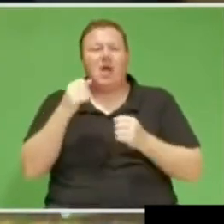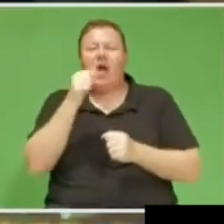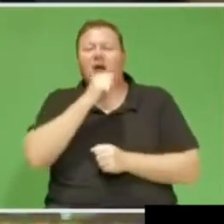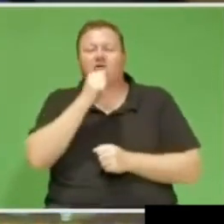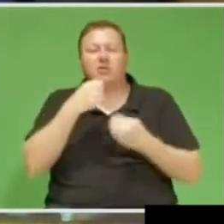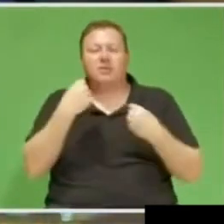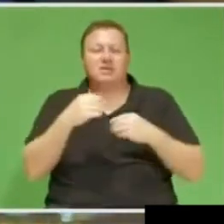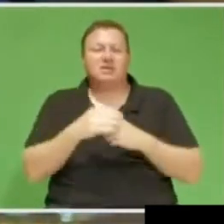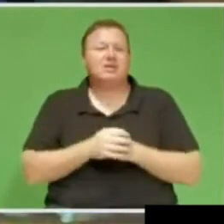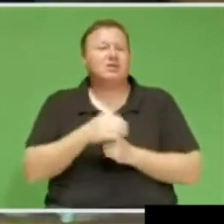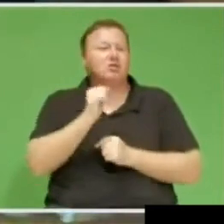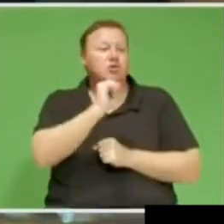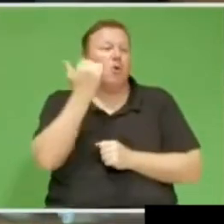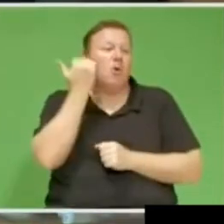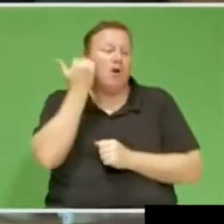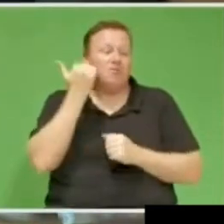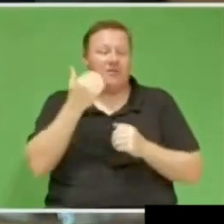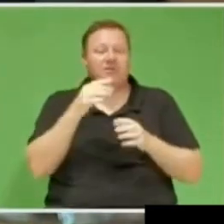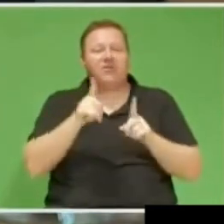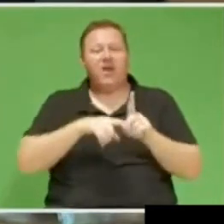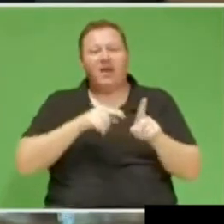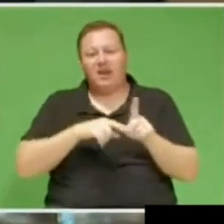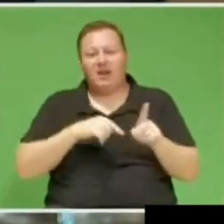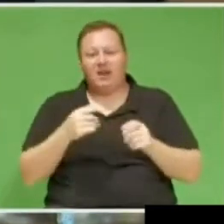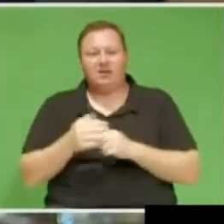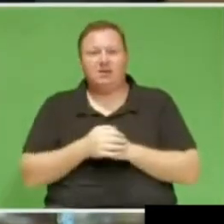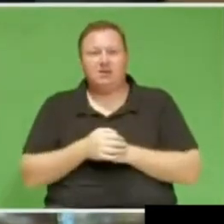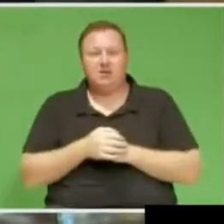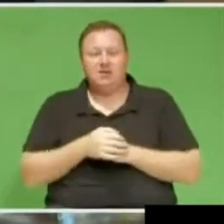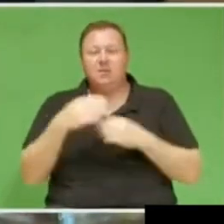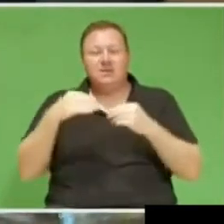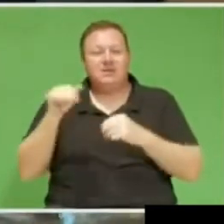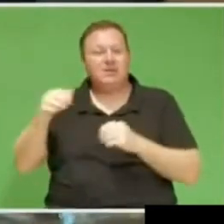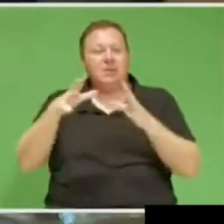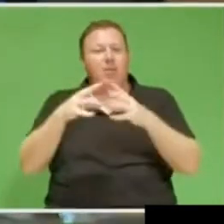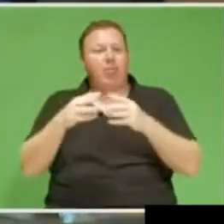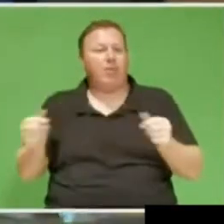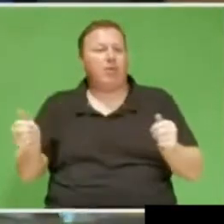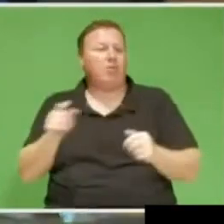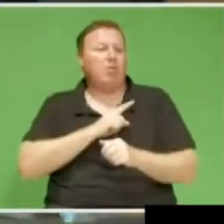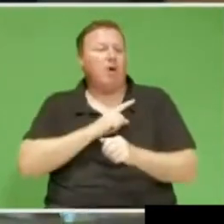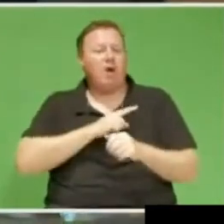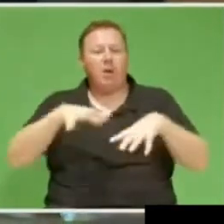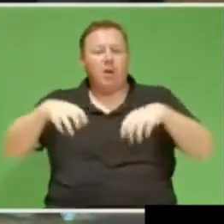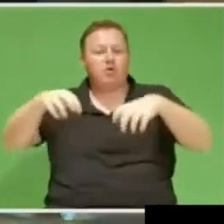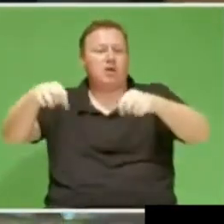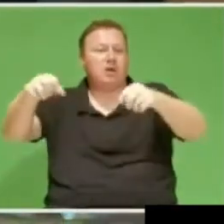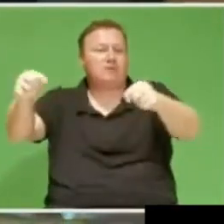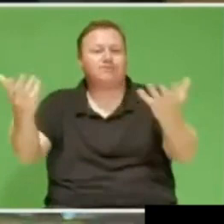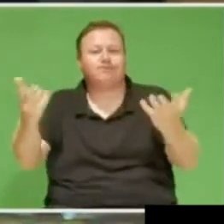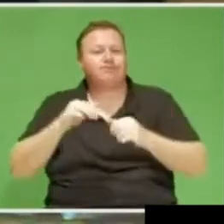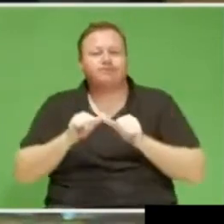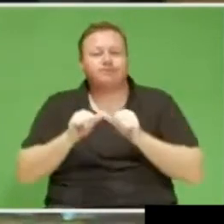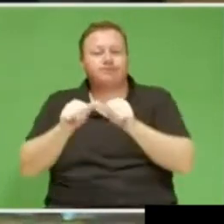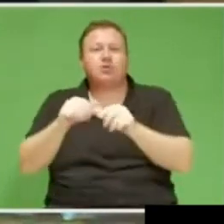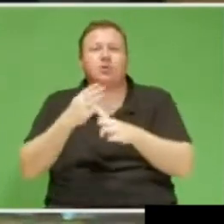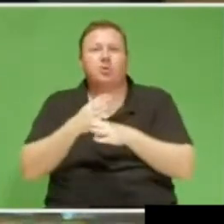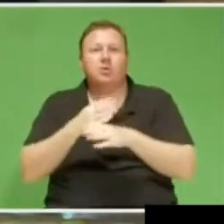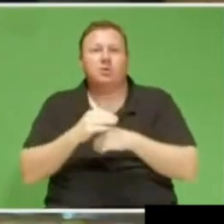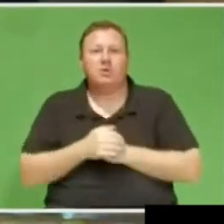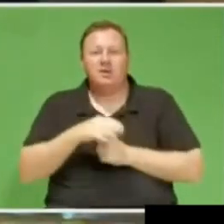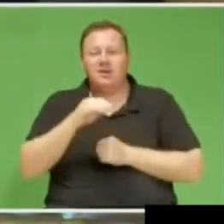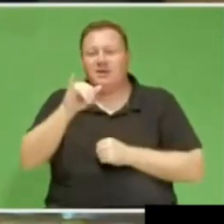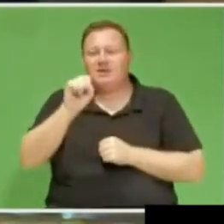his business is melting away as he struggles to keep it going due to the ongoing load shedding. Ismail